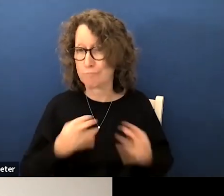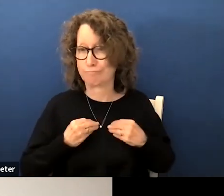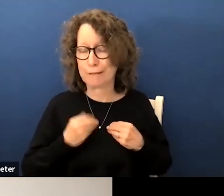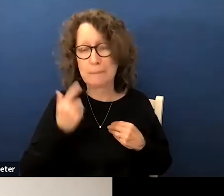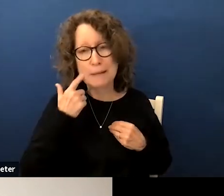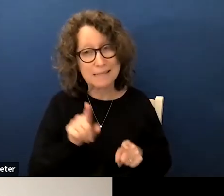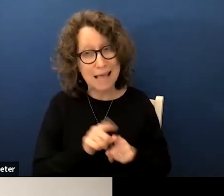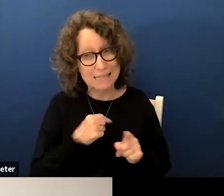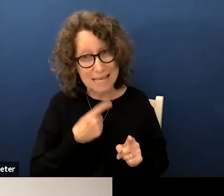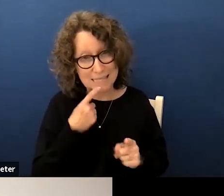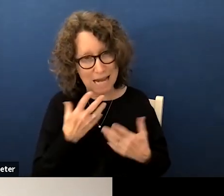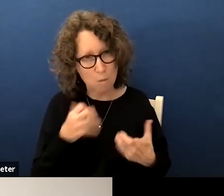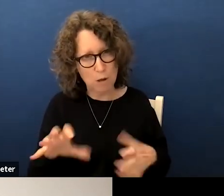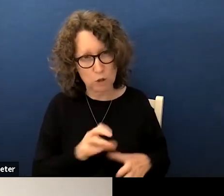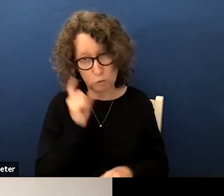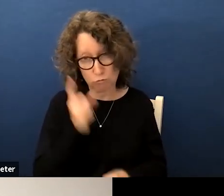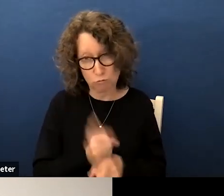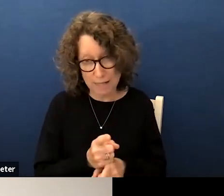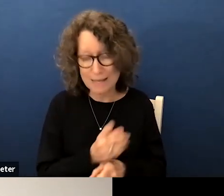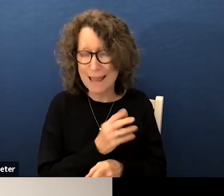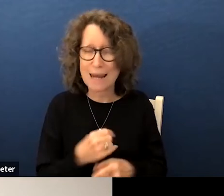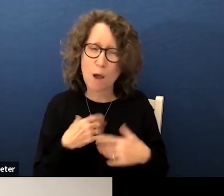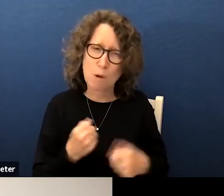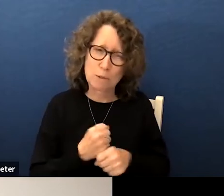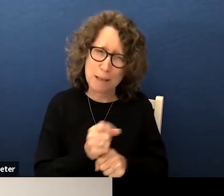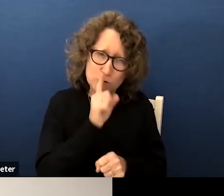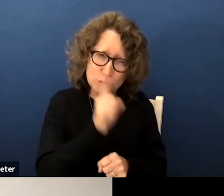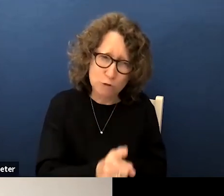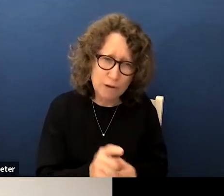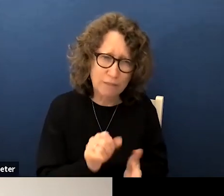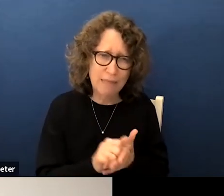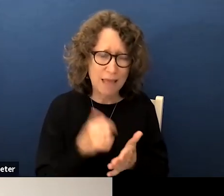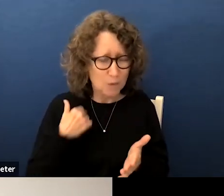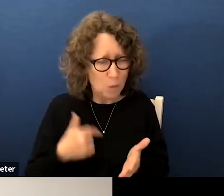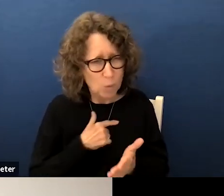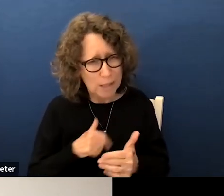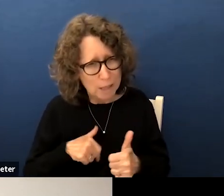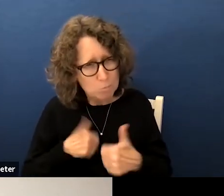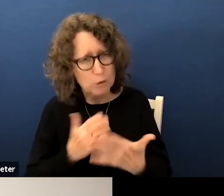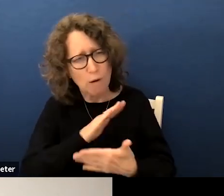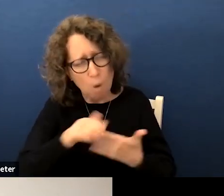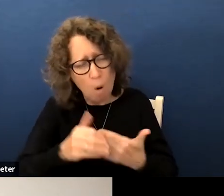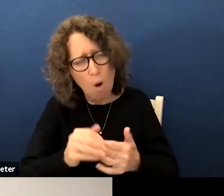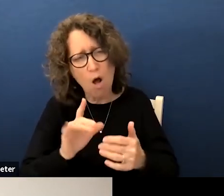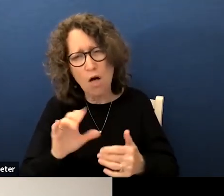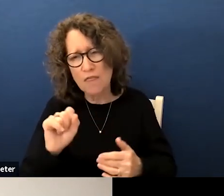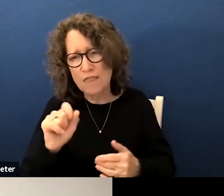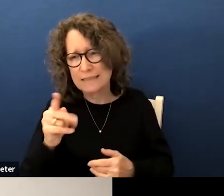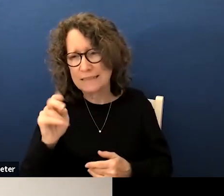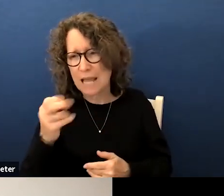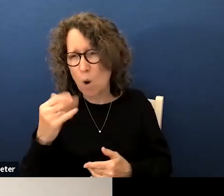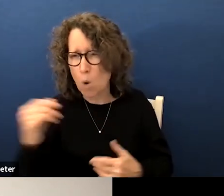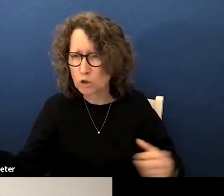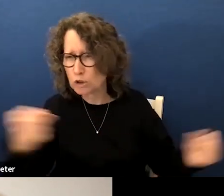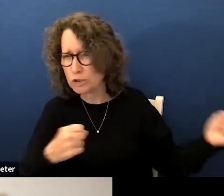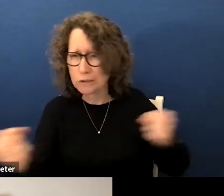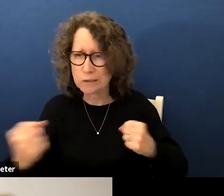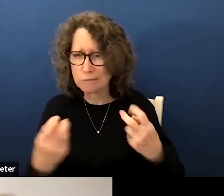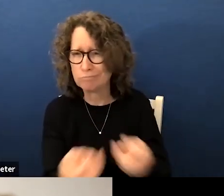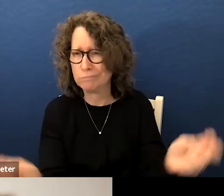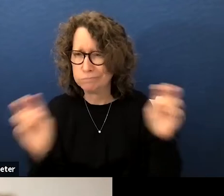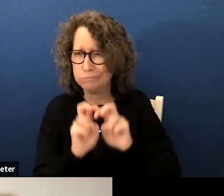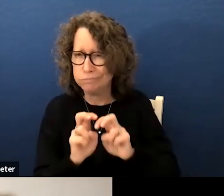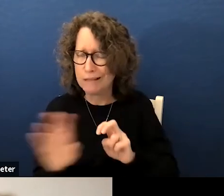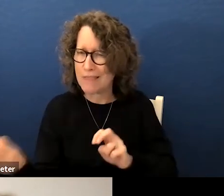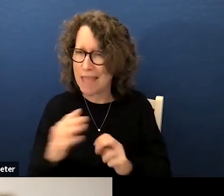like I said I want to do it right and I want to make sure that we bring all the stakeholders at the table that they have